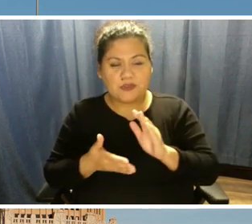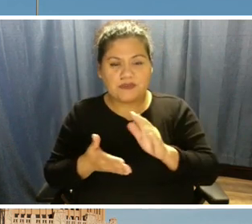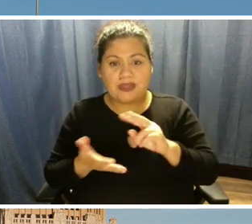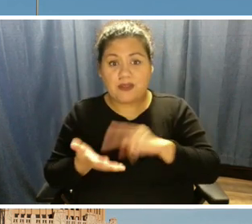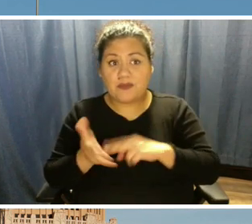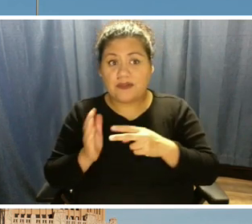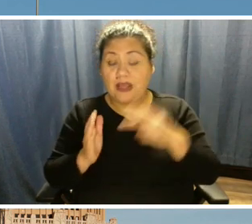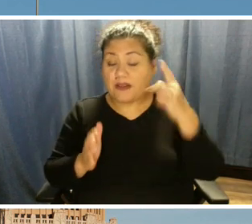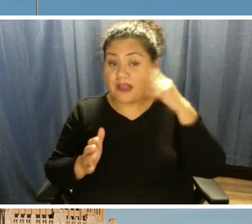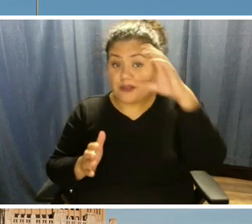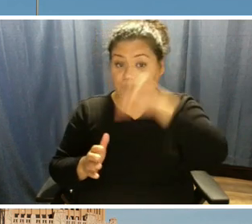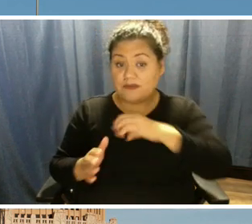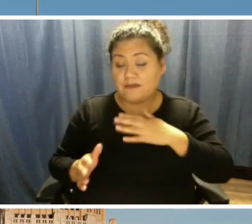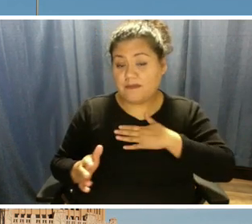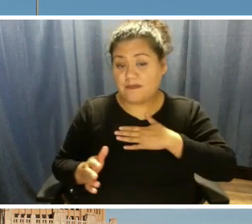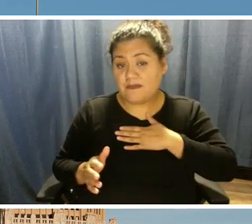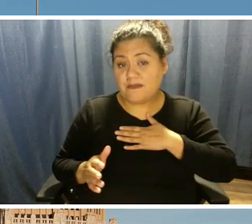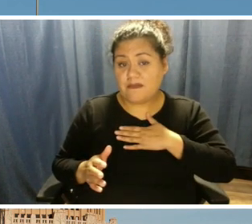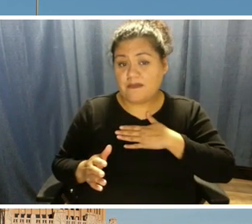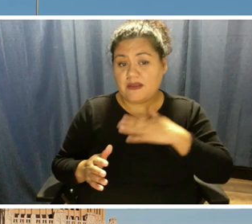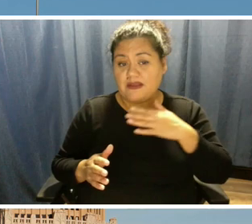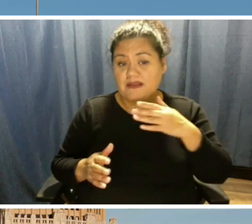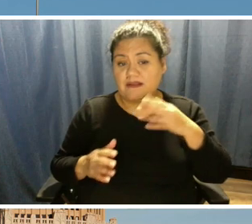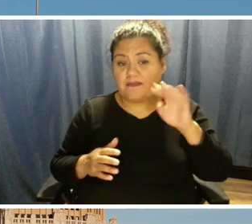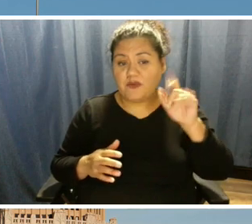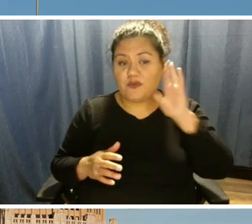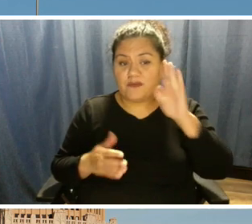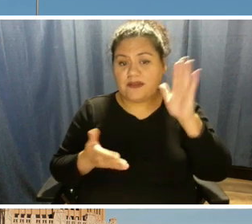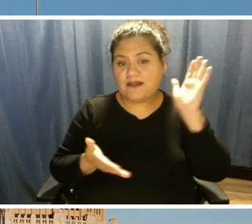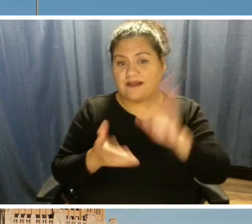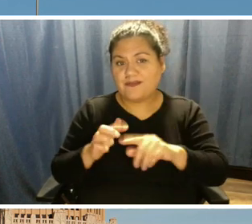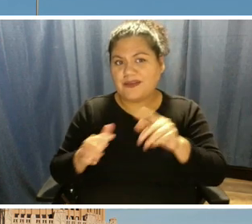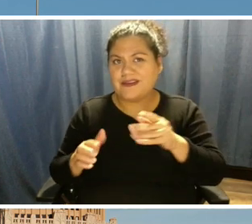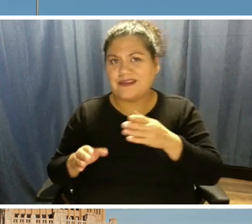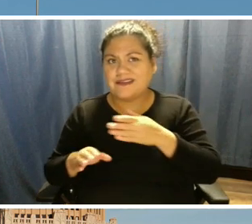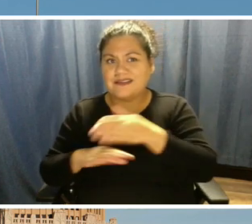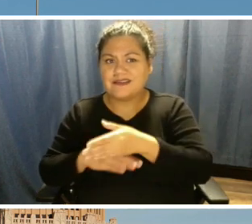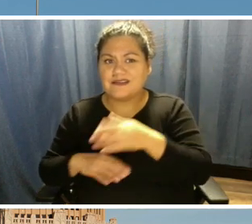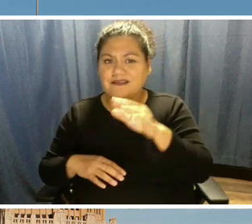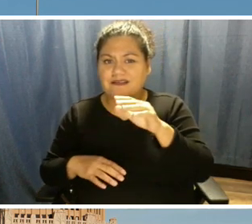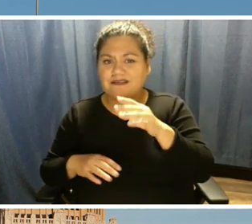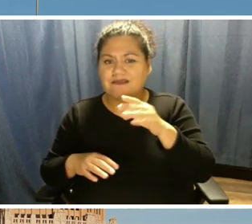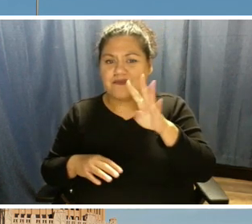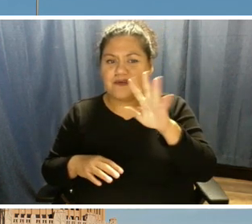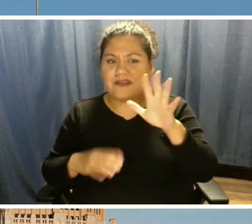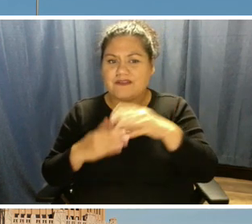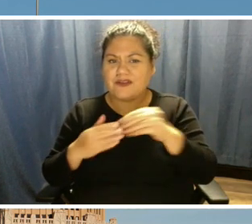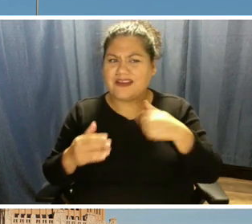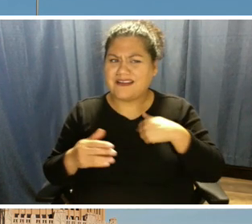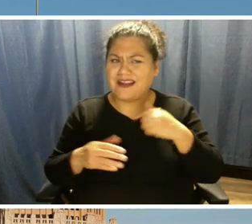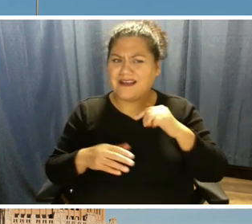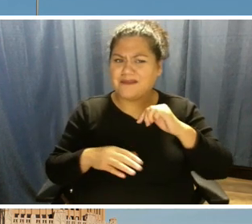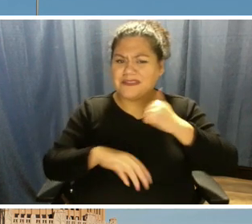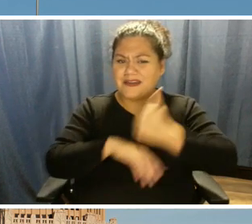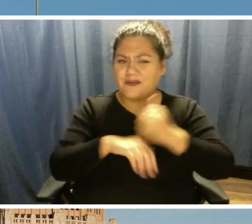was more than $45 more than it normally is. And I'm on the budget plan. Can you explain that?